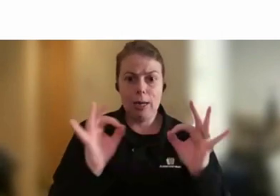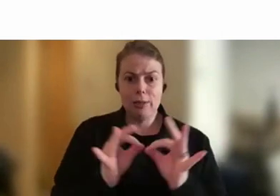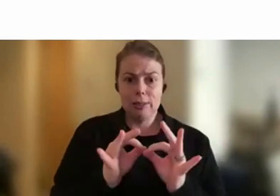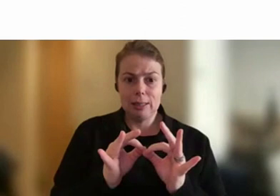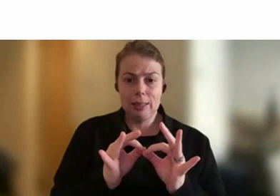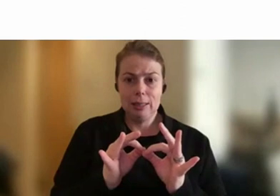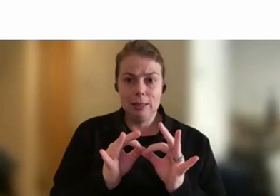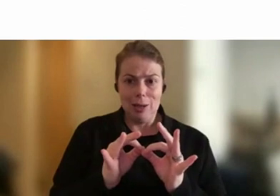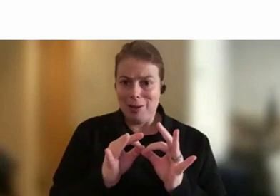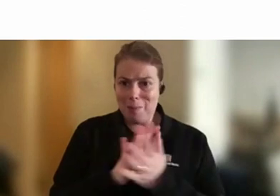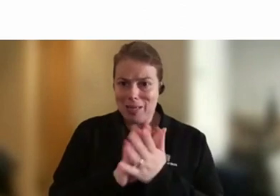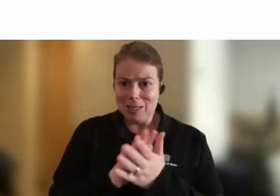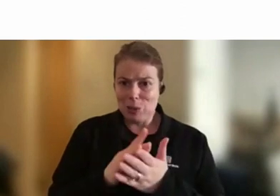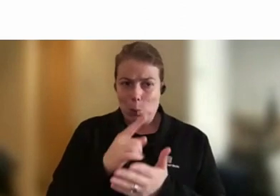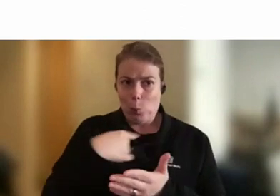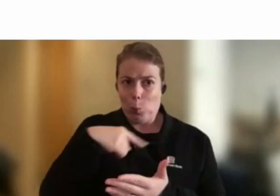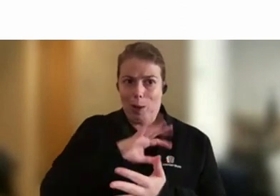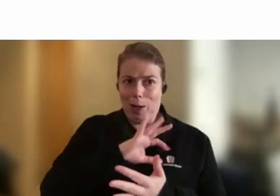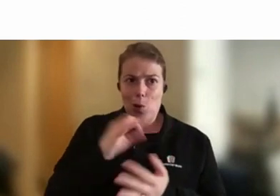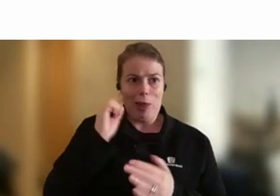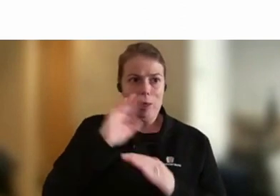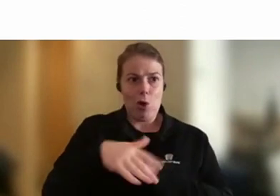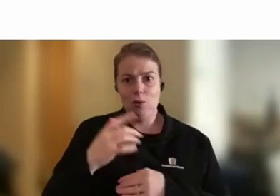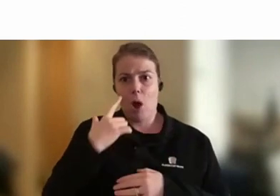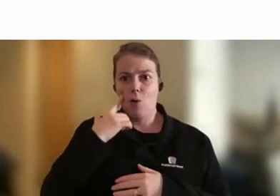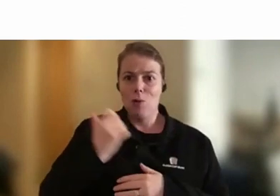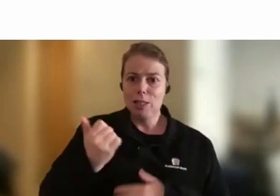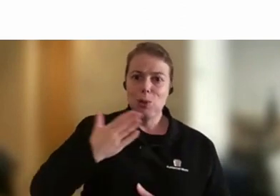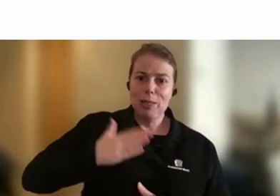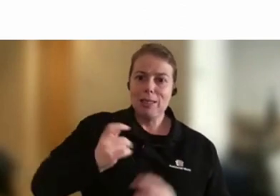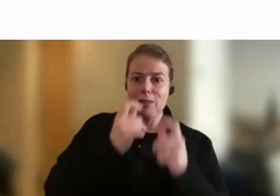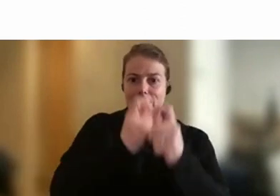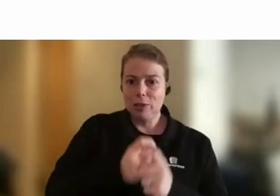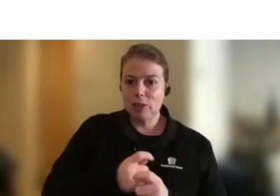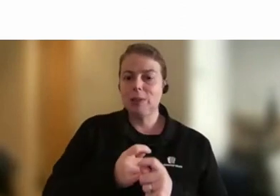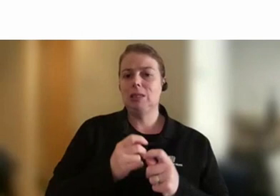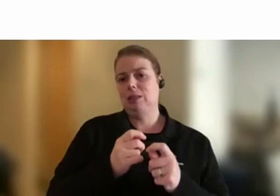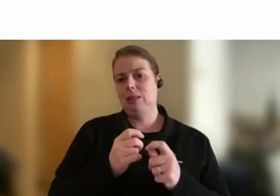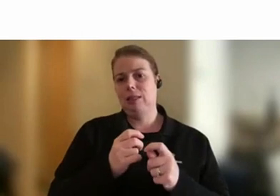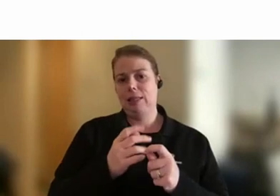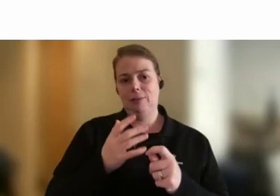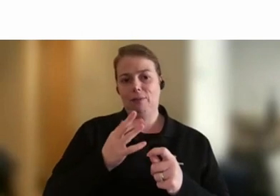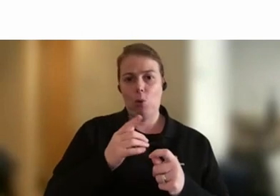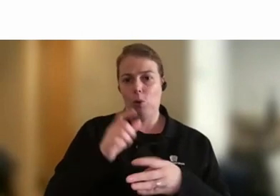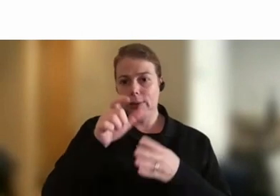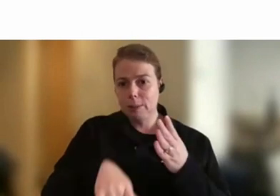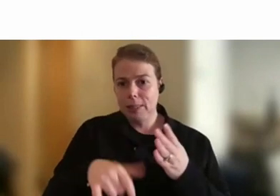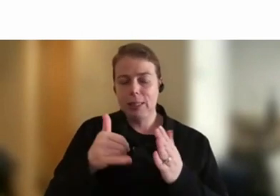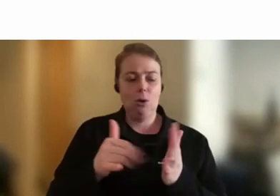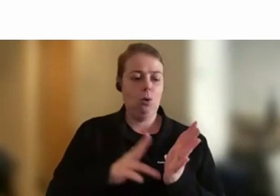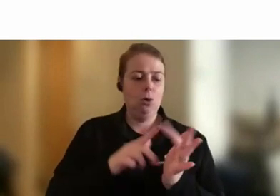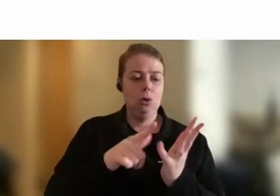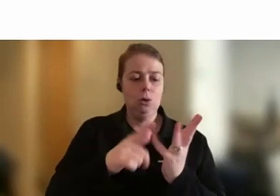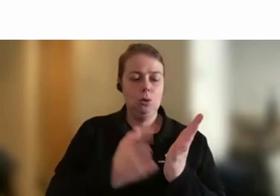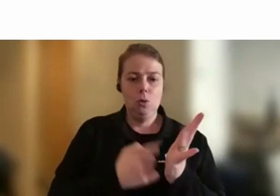thinking about what are all the reasonable and necessary adjustments that you need for particular forms of disability or neurodiversity. And so one of the things